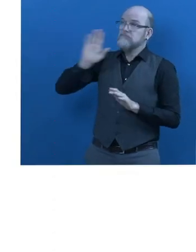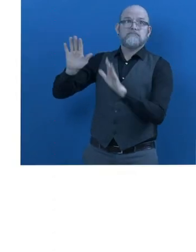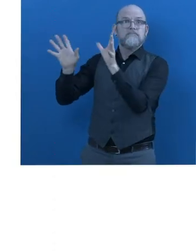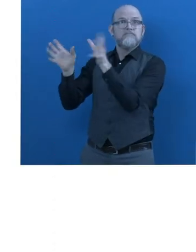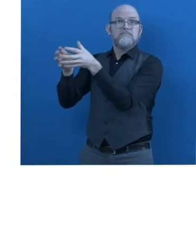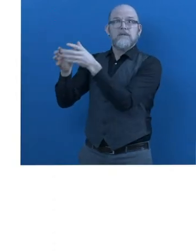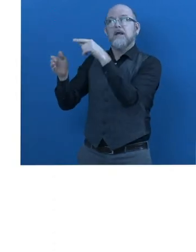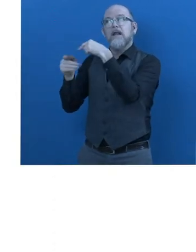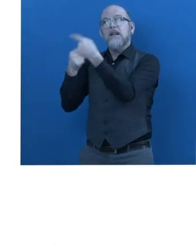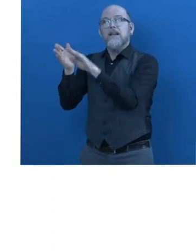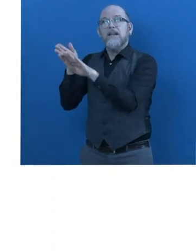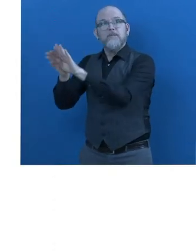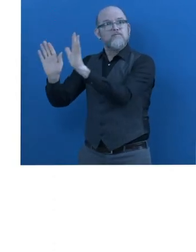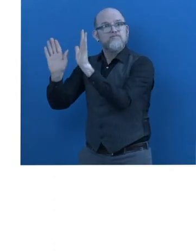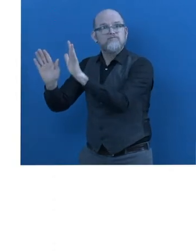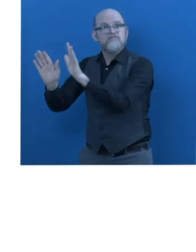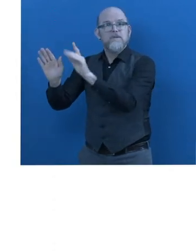What is next for Ujawal?